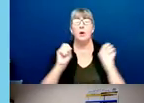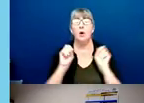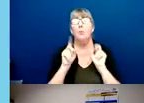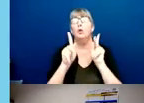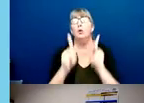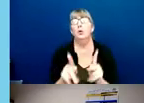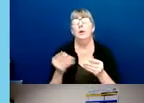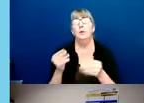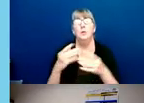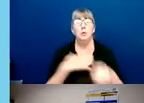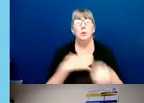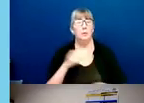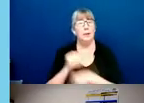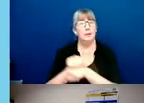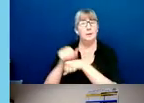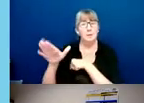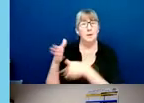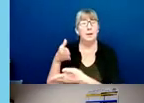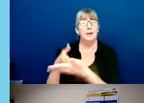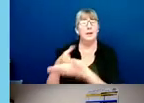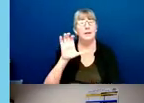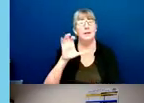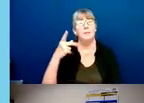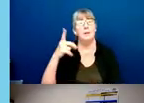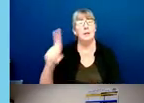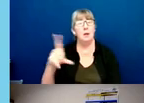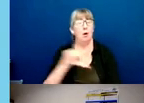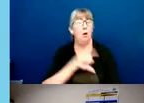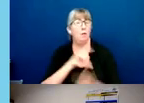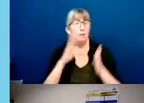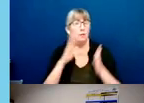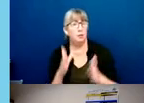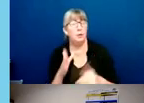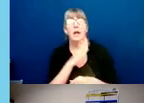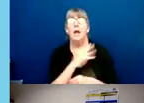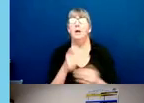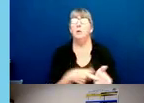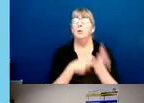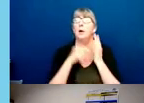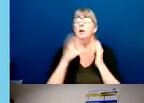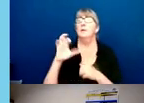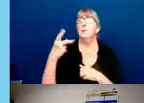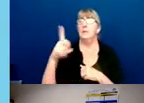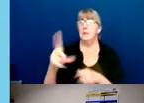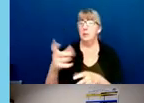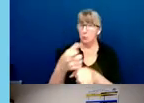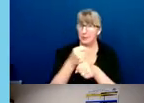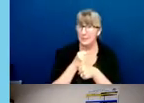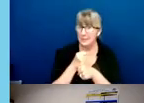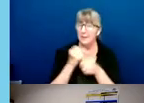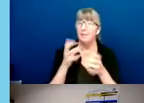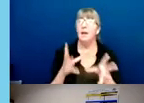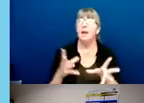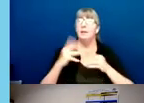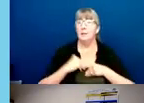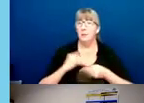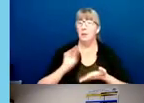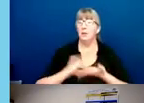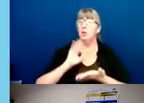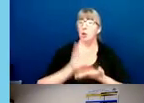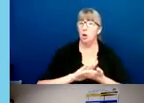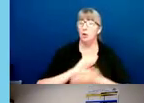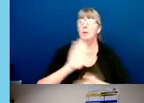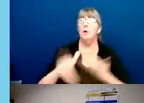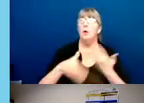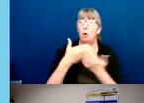complaints against CPD officers, and requiring CPD to receive, accept, and document all these submitted